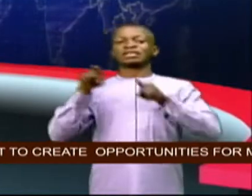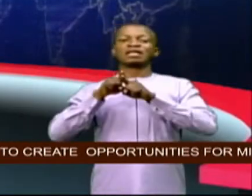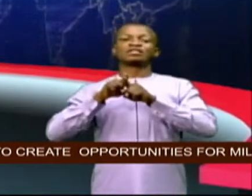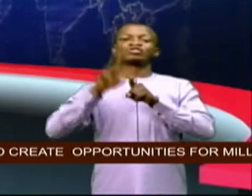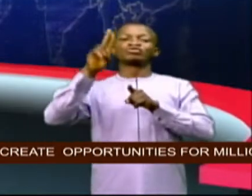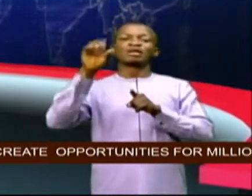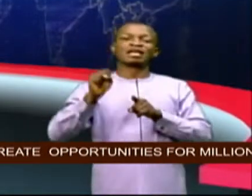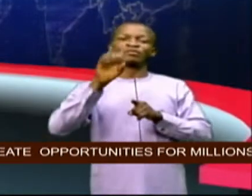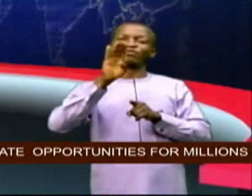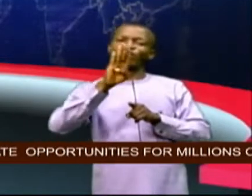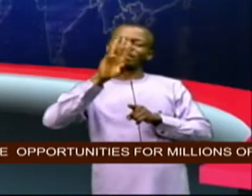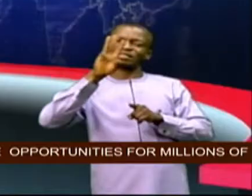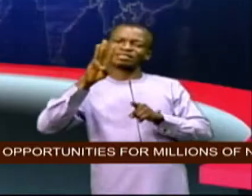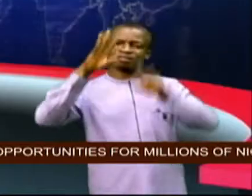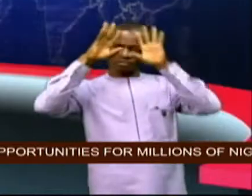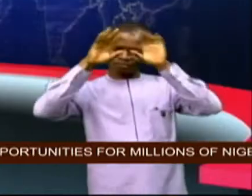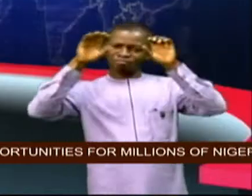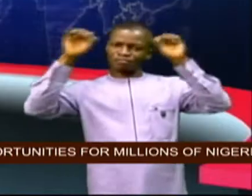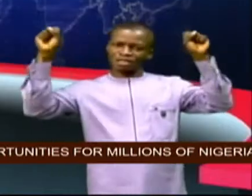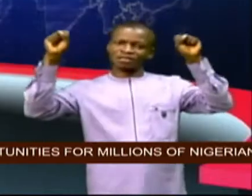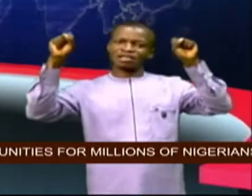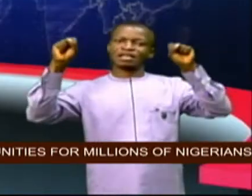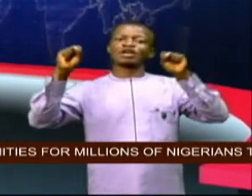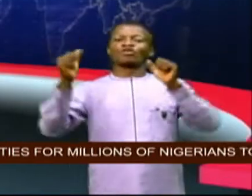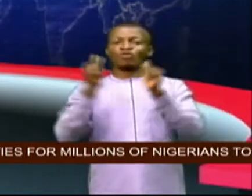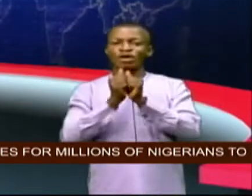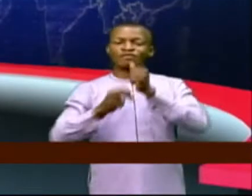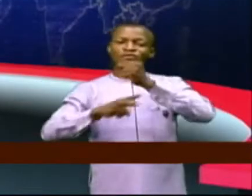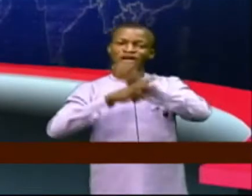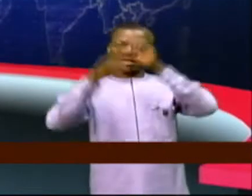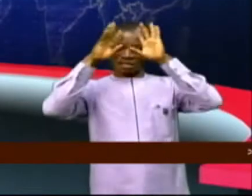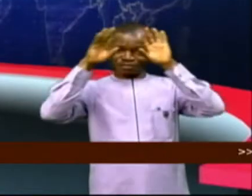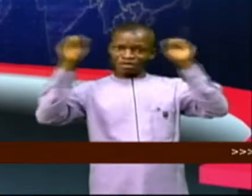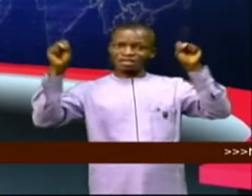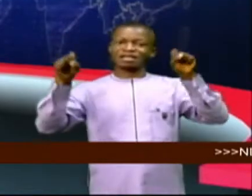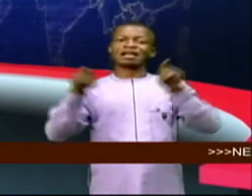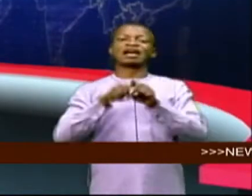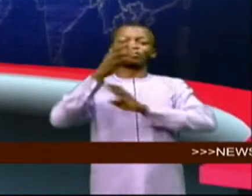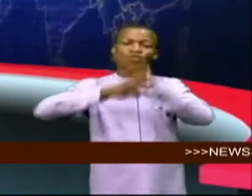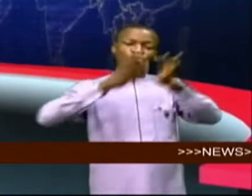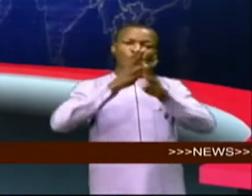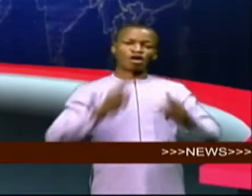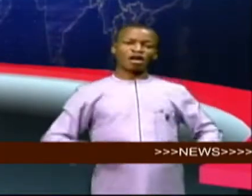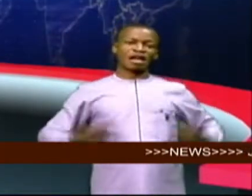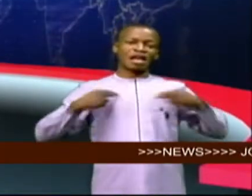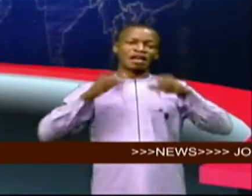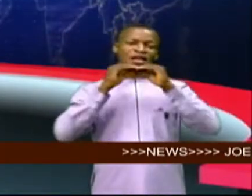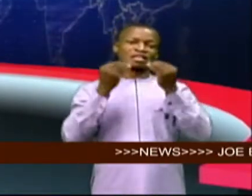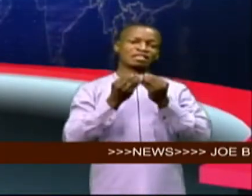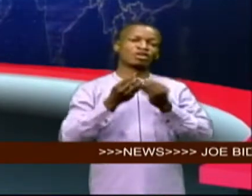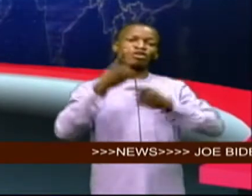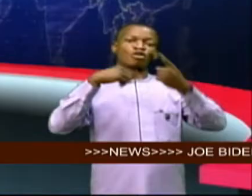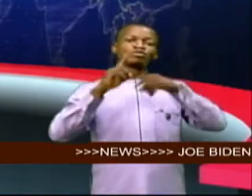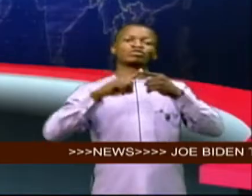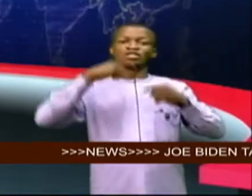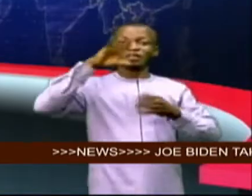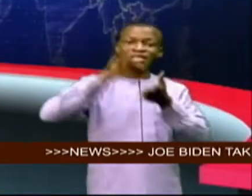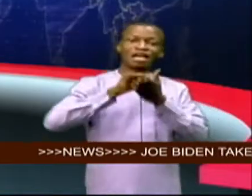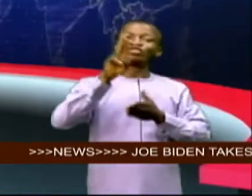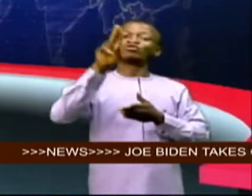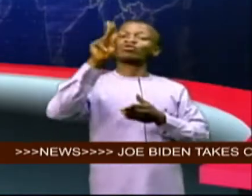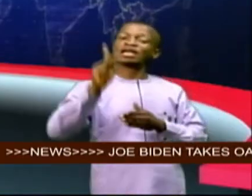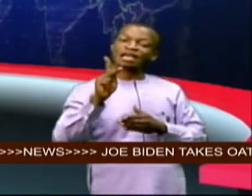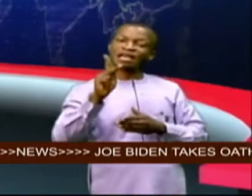alongside kamala harris as vice president just as the world health organization has come out to say that the uk covid